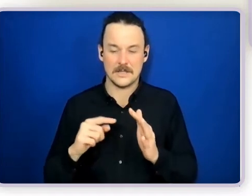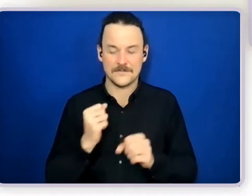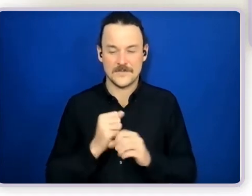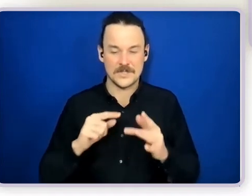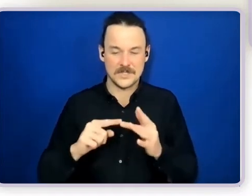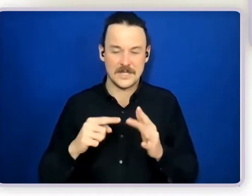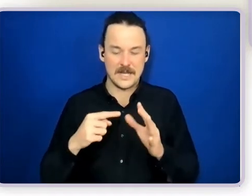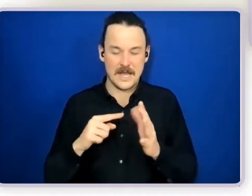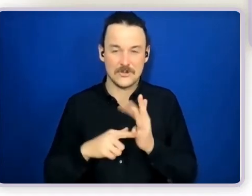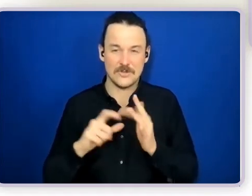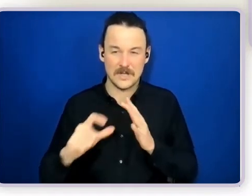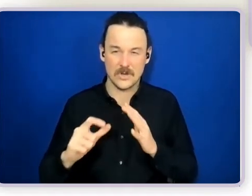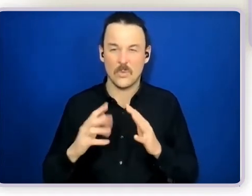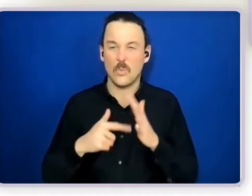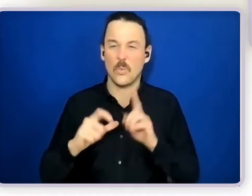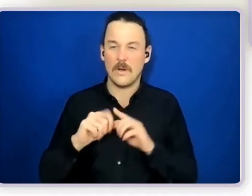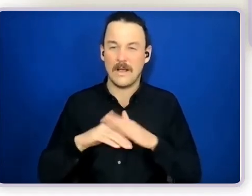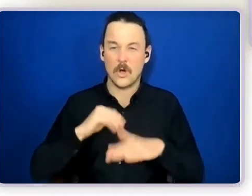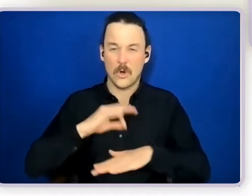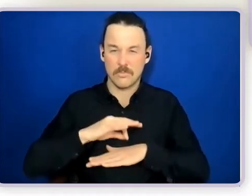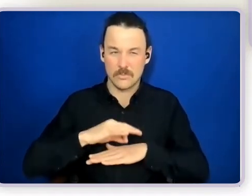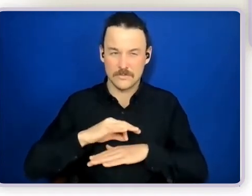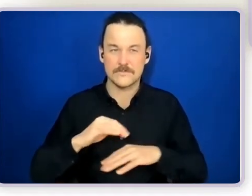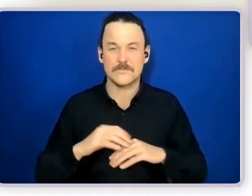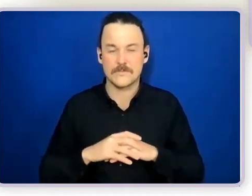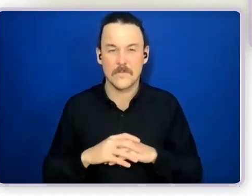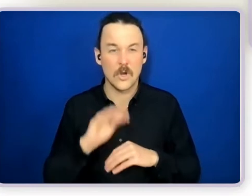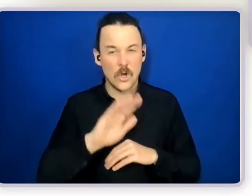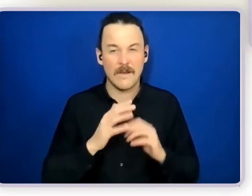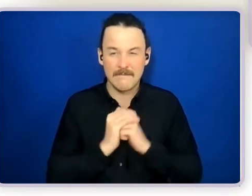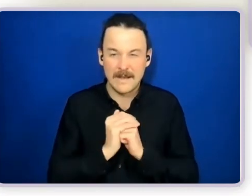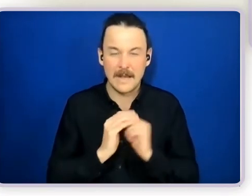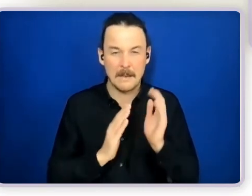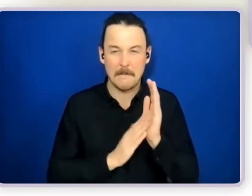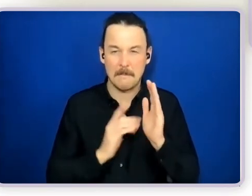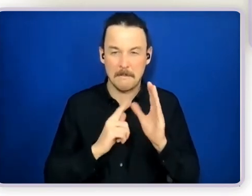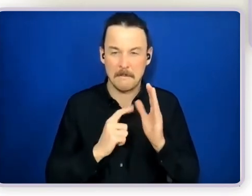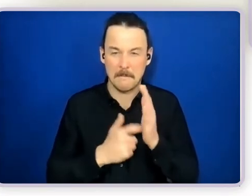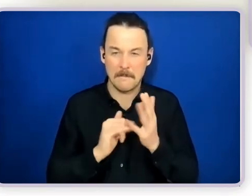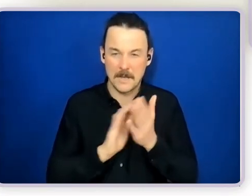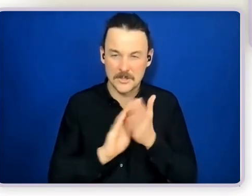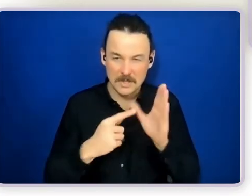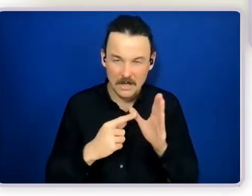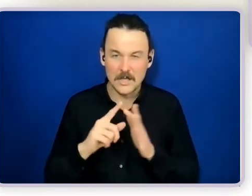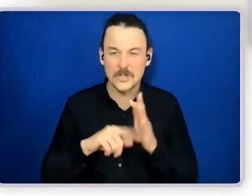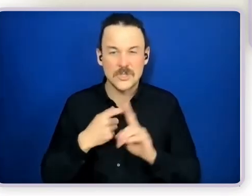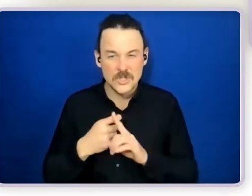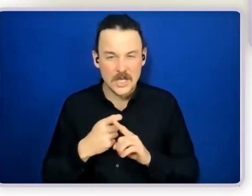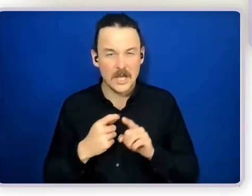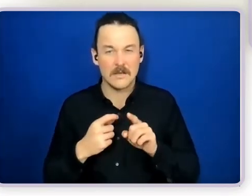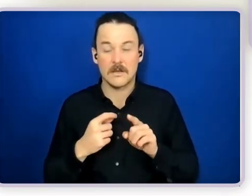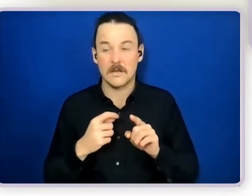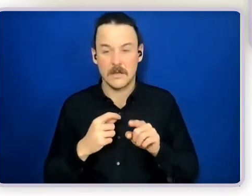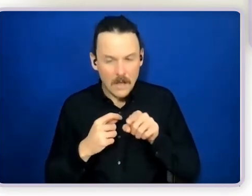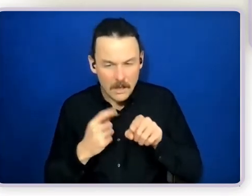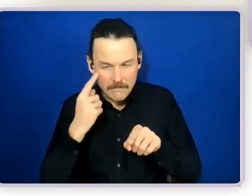friends, Marsha and Jack, when they discovered that the living conditions that she was in were appalled, but what they did was come